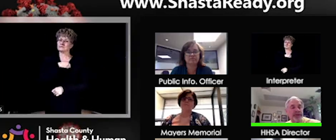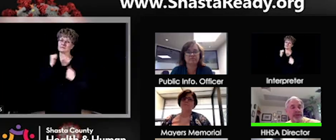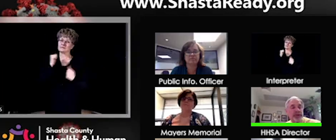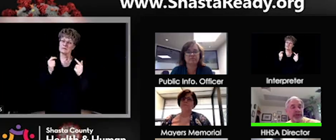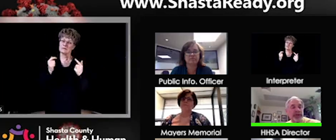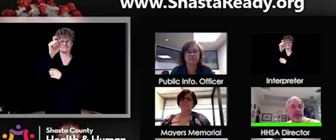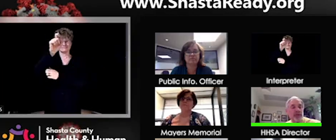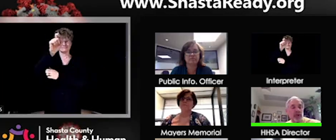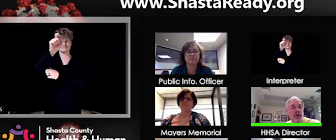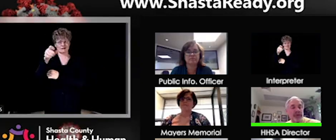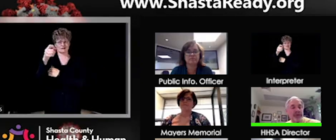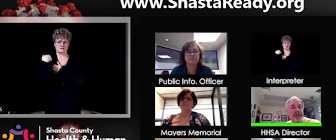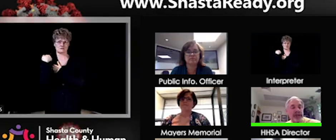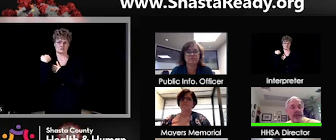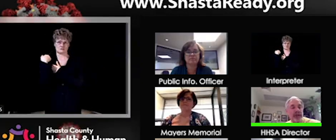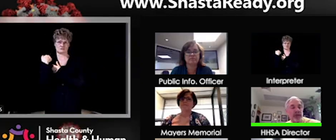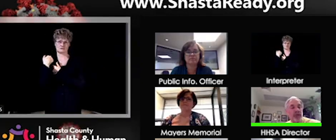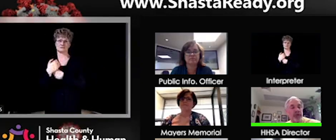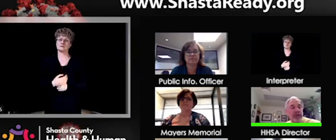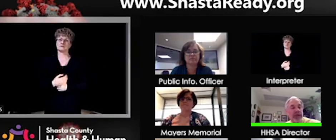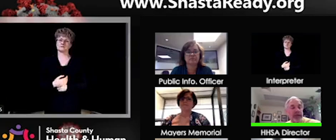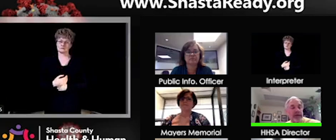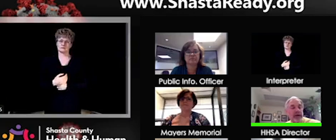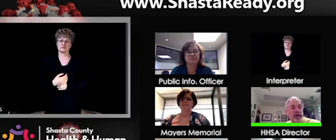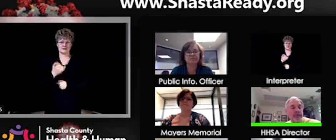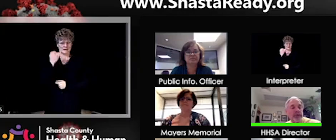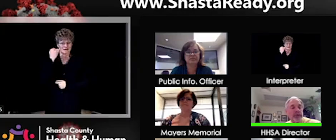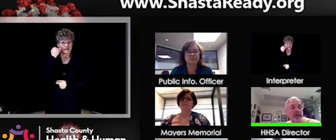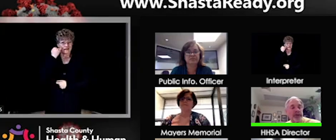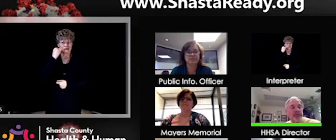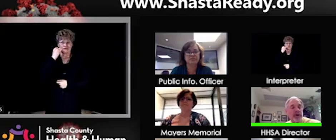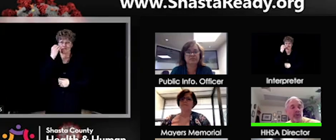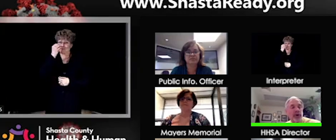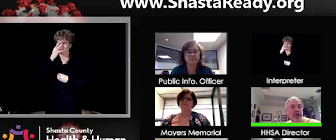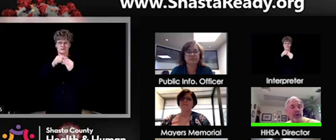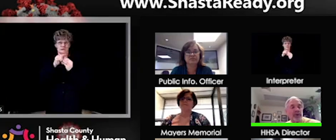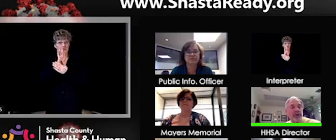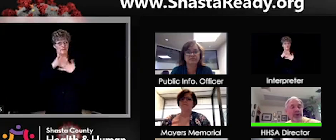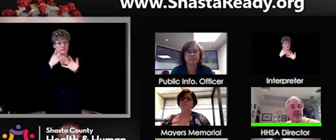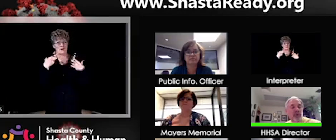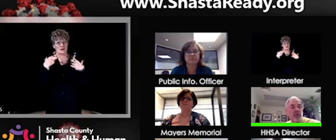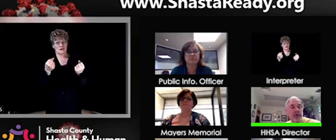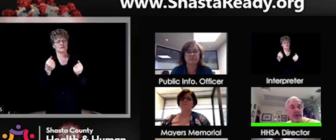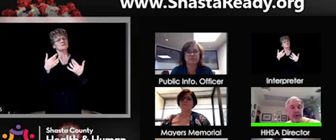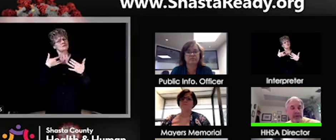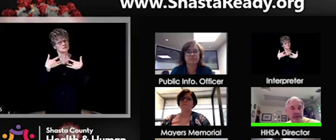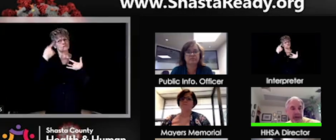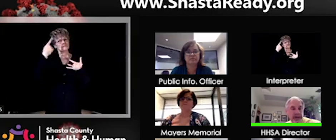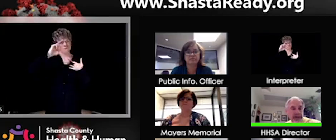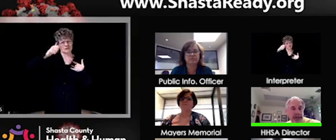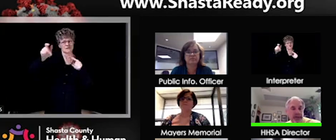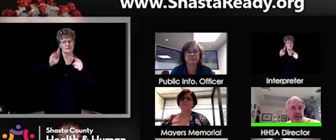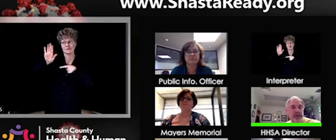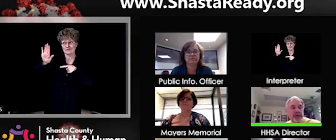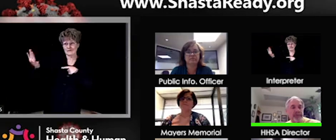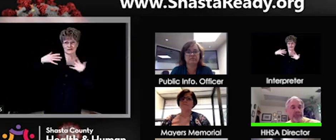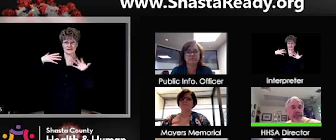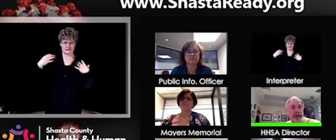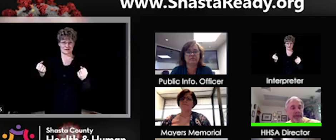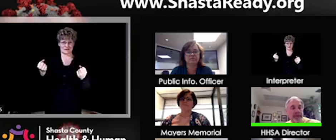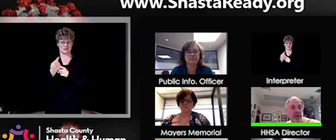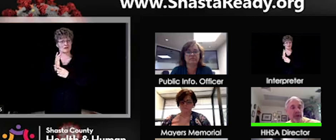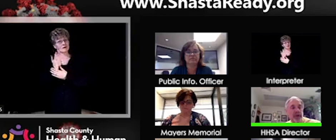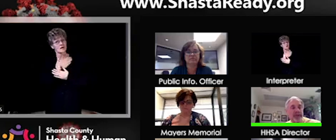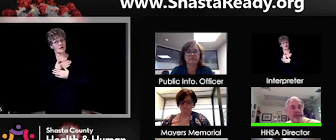really a matter of concern for others. And I know that our community is very well known for its caring nature.